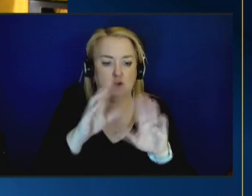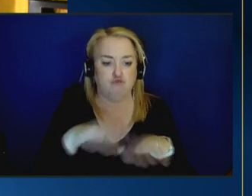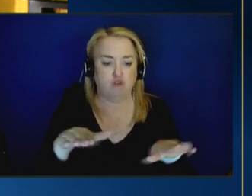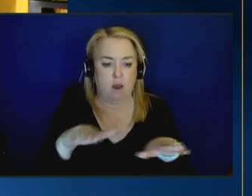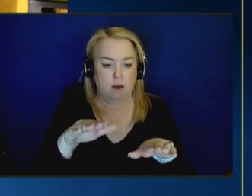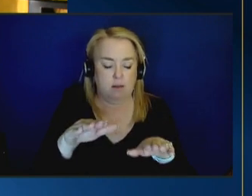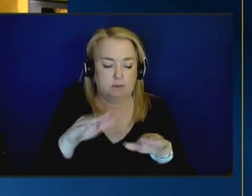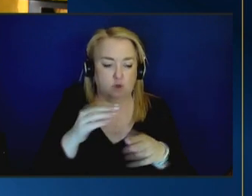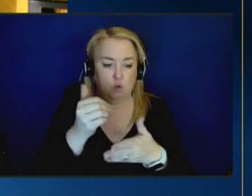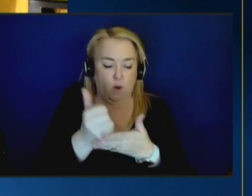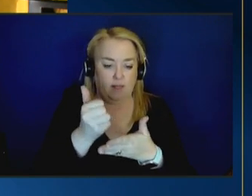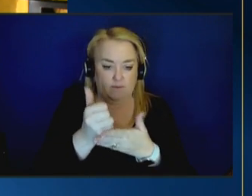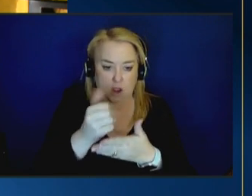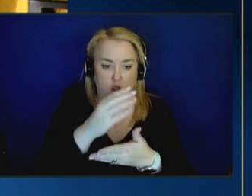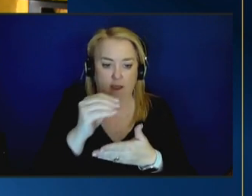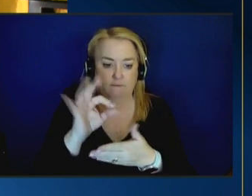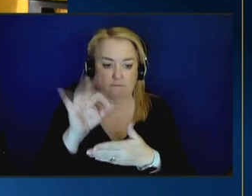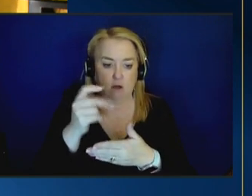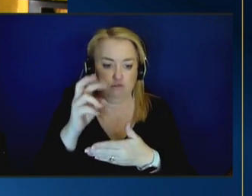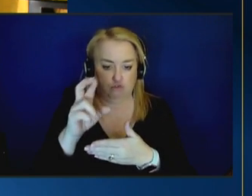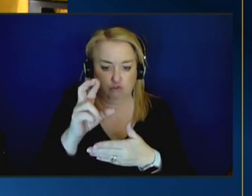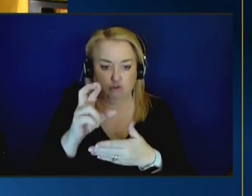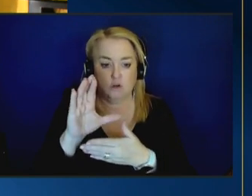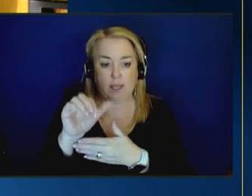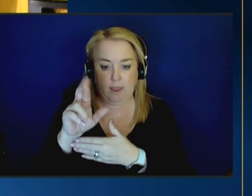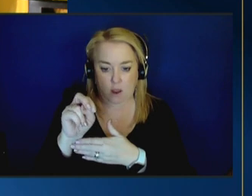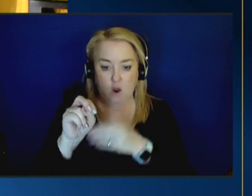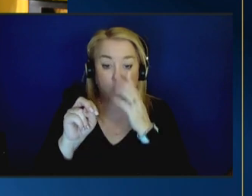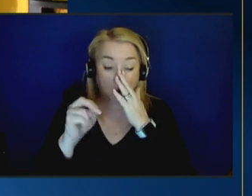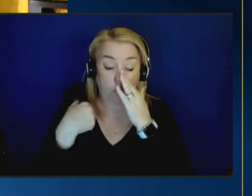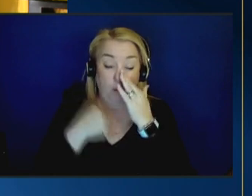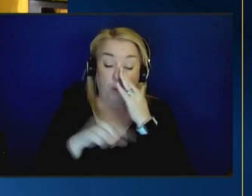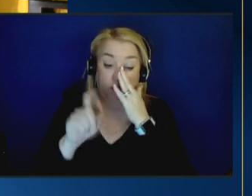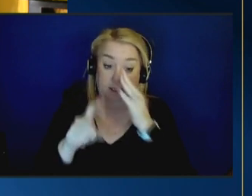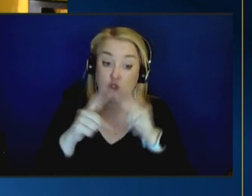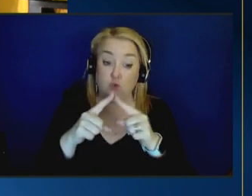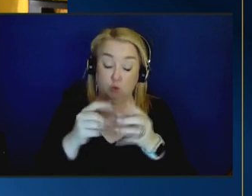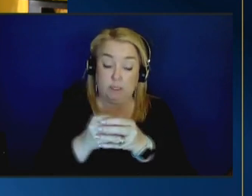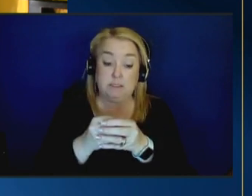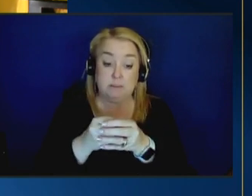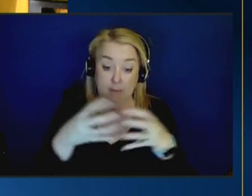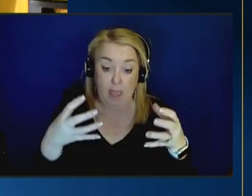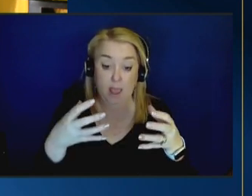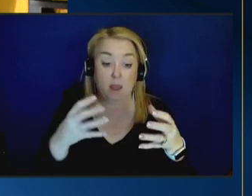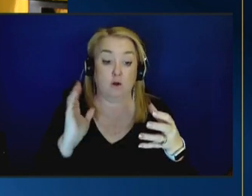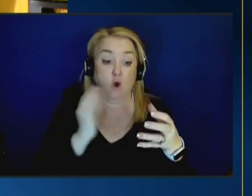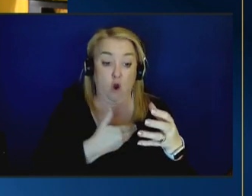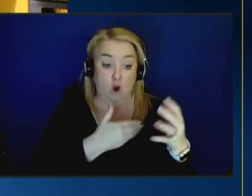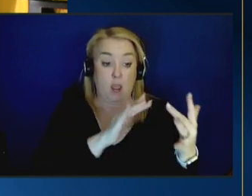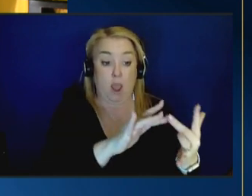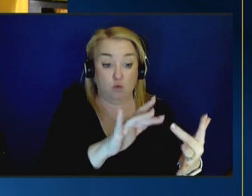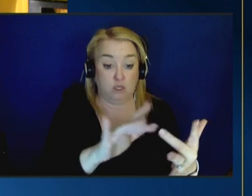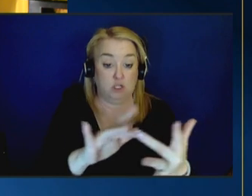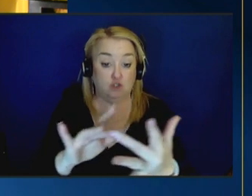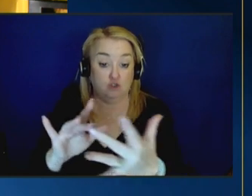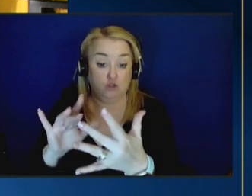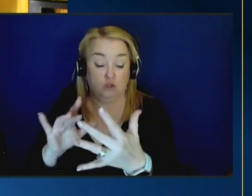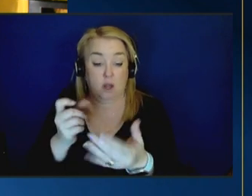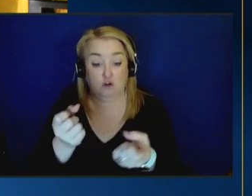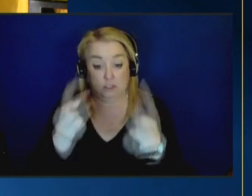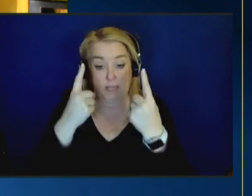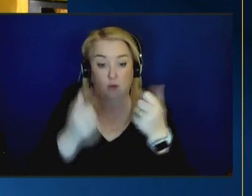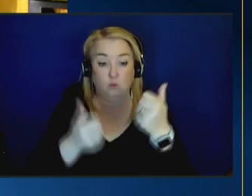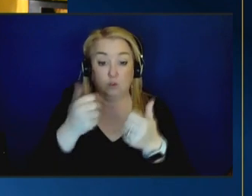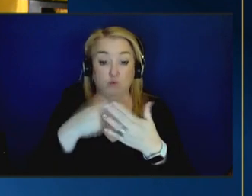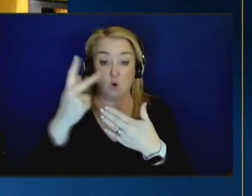i think we have to be more expansive about the outreach we're doing to understand what programs really make a difference for children and families